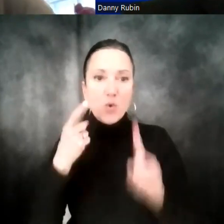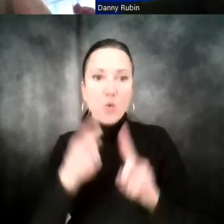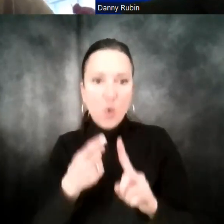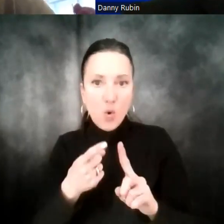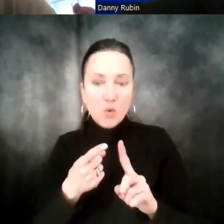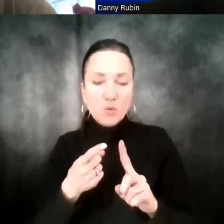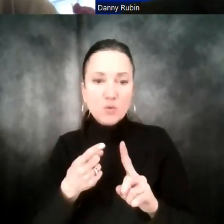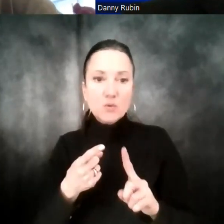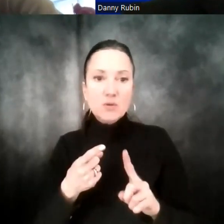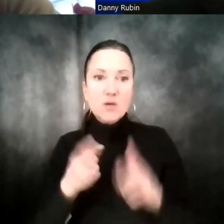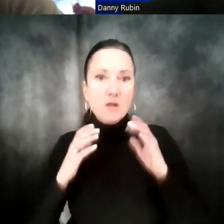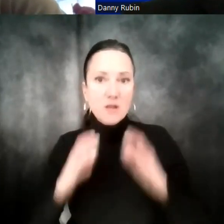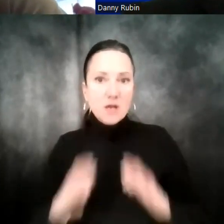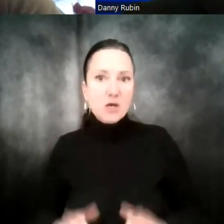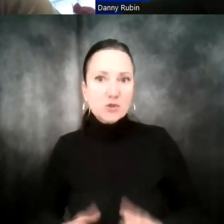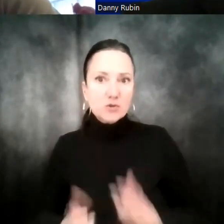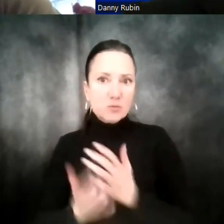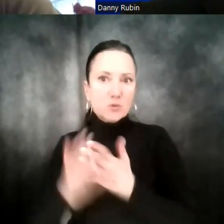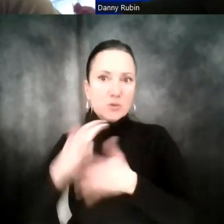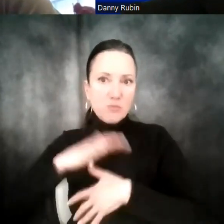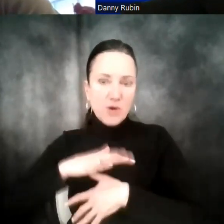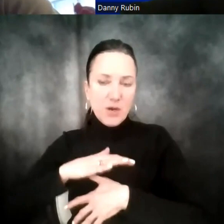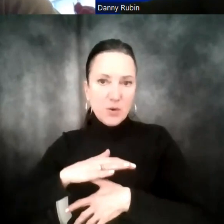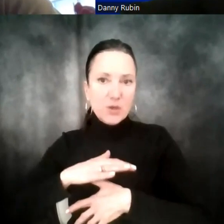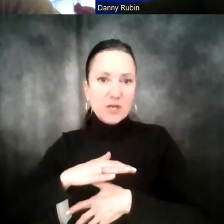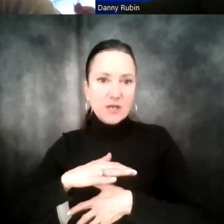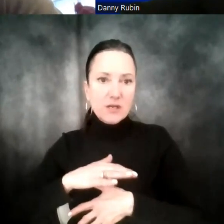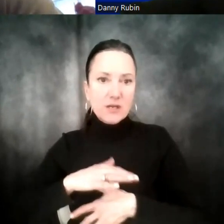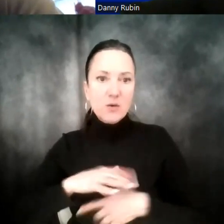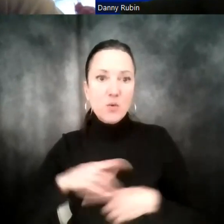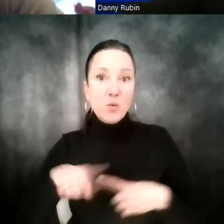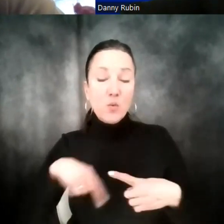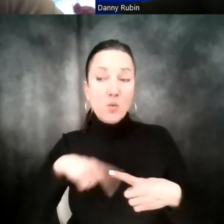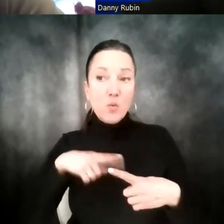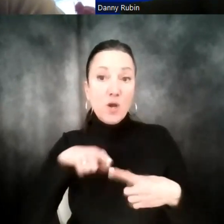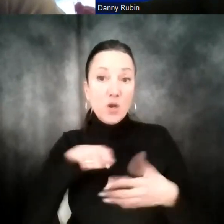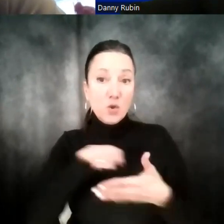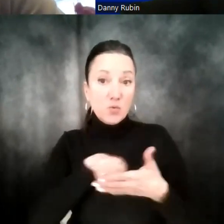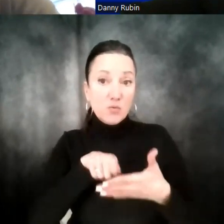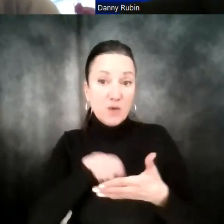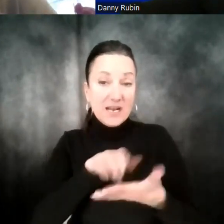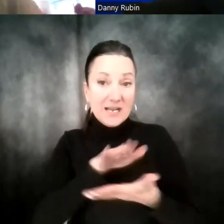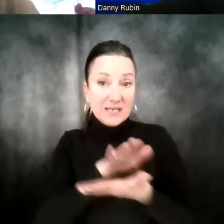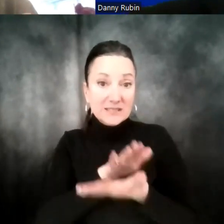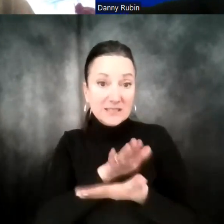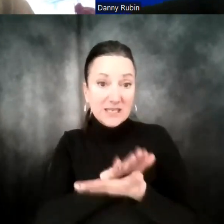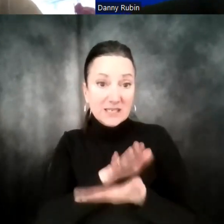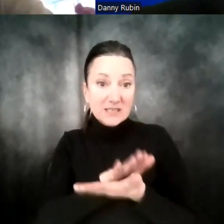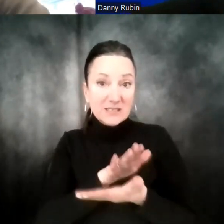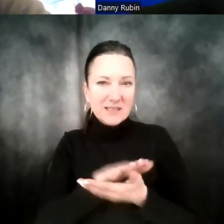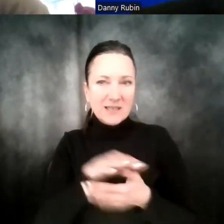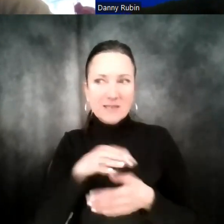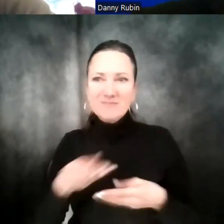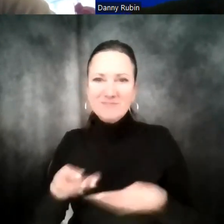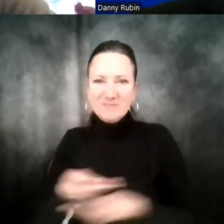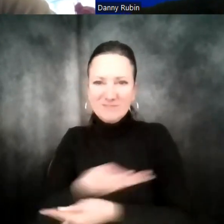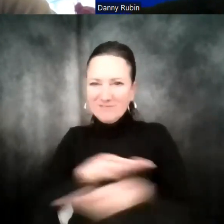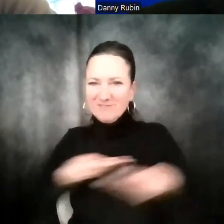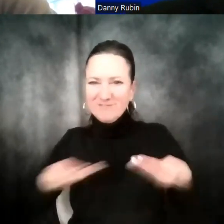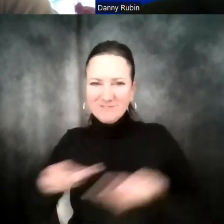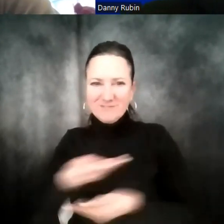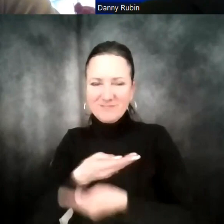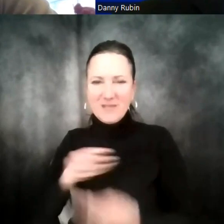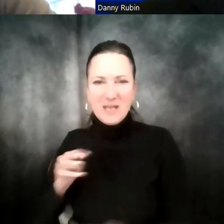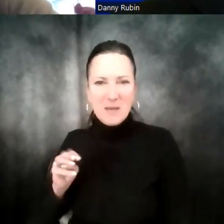putting the customer first. So when it comes to, like, writing a document, what we call internally, we call, like, memos or